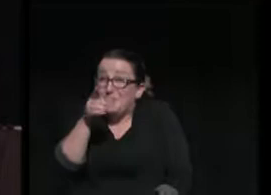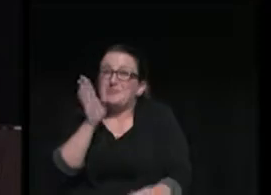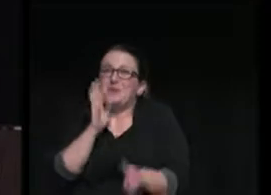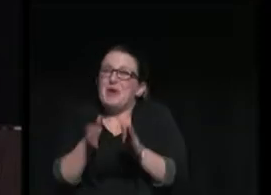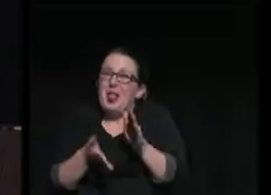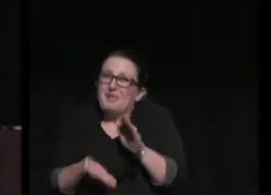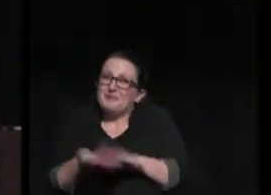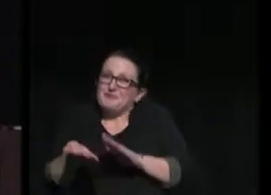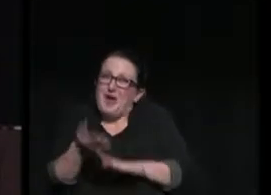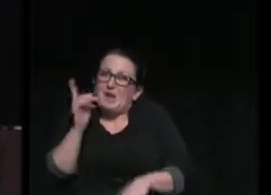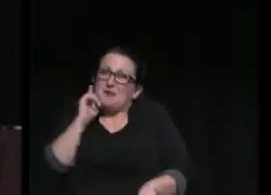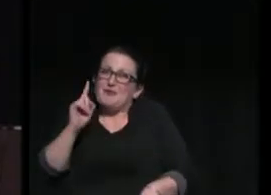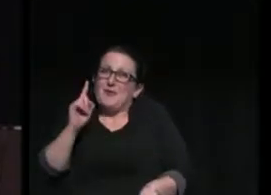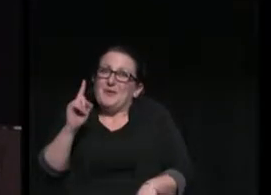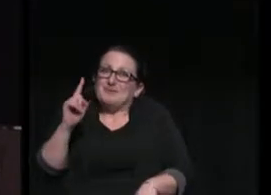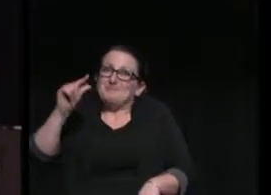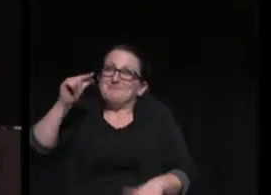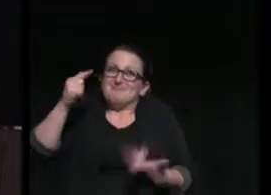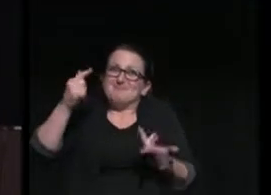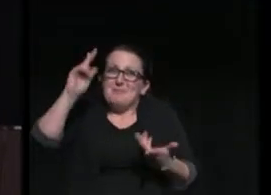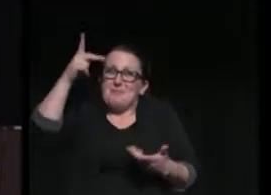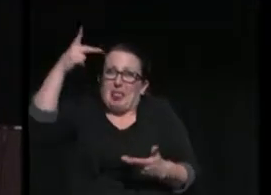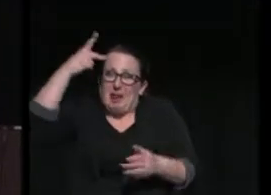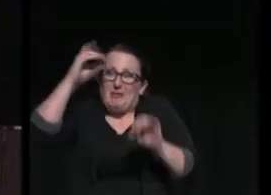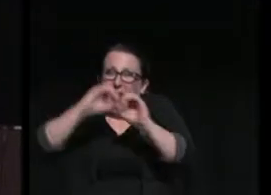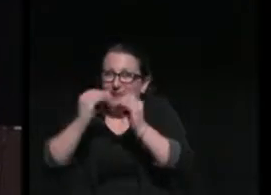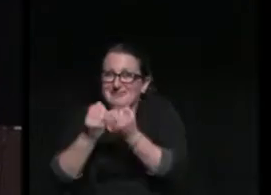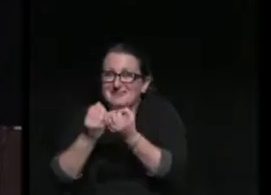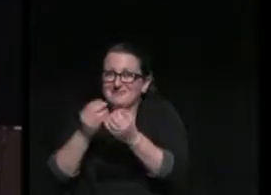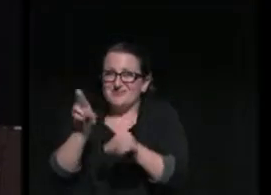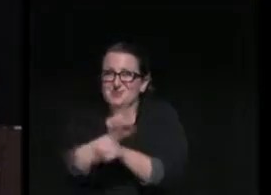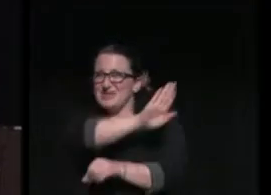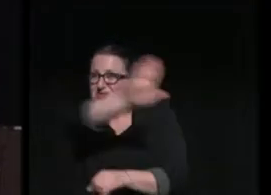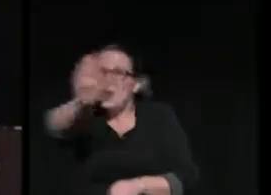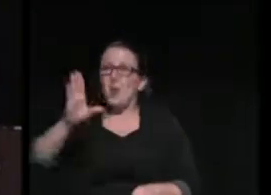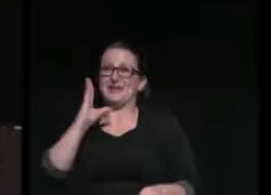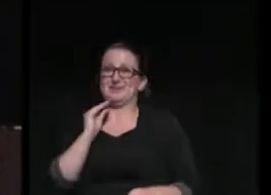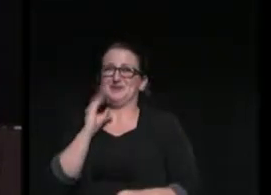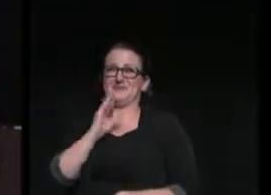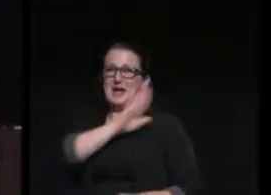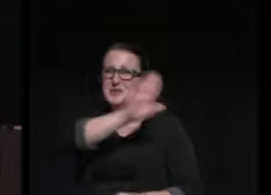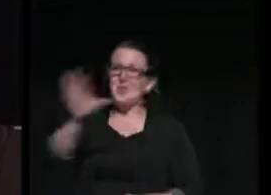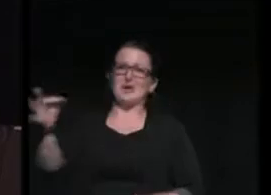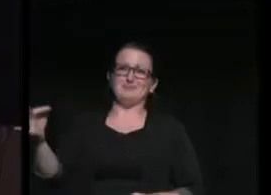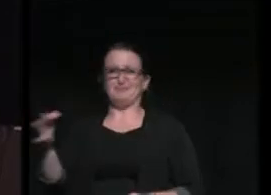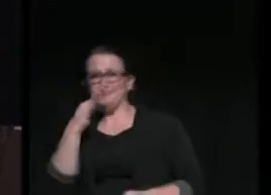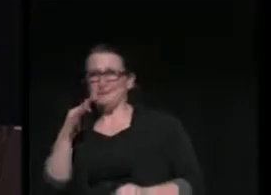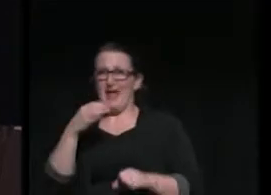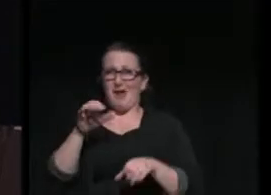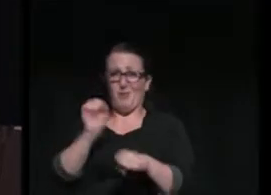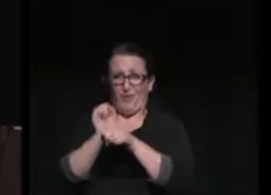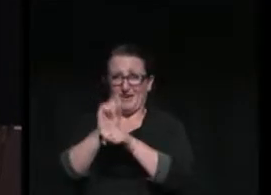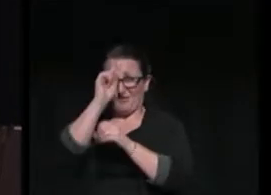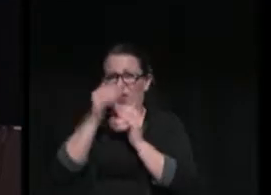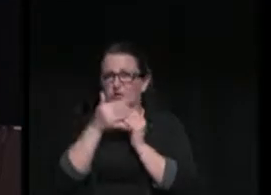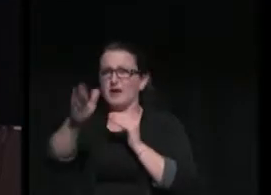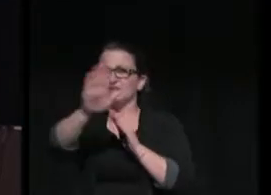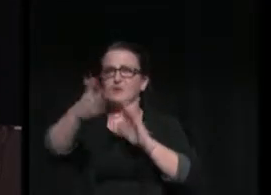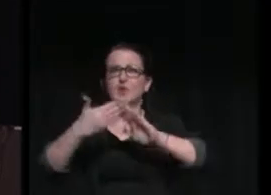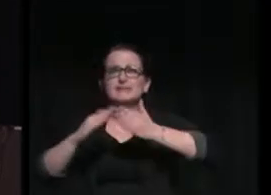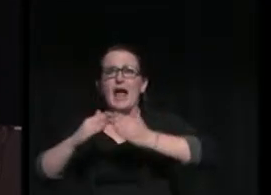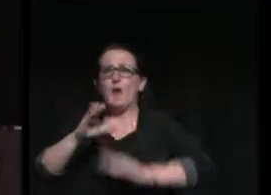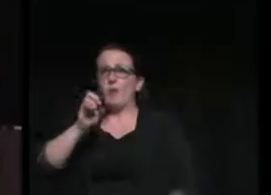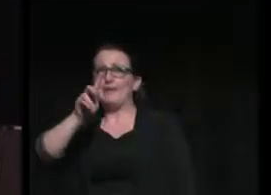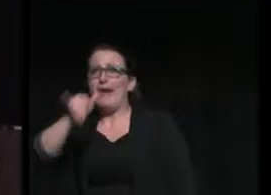office, taking your experience and expertise and putting it to work for the residents of your town or county or